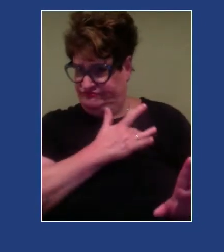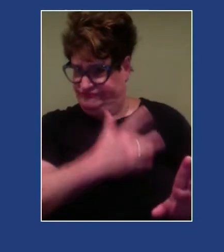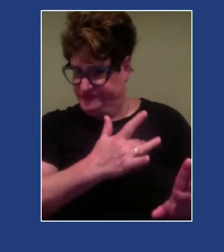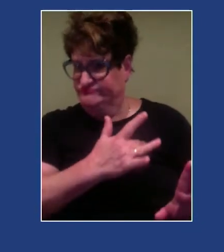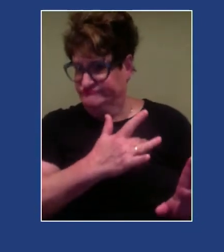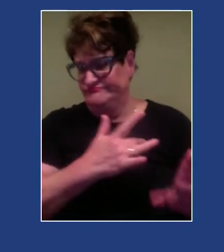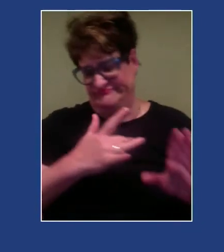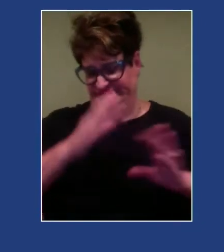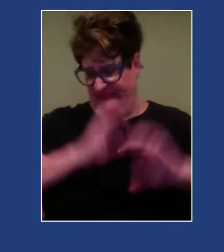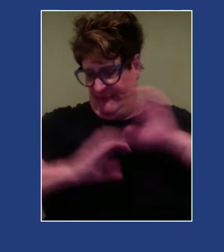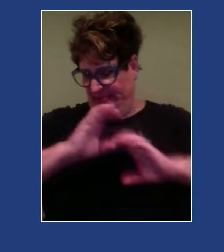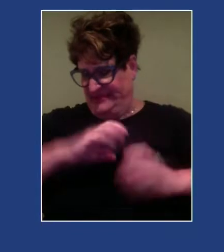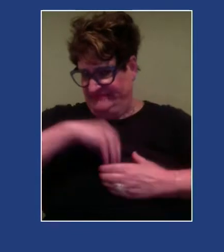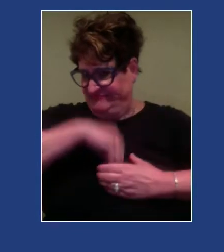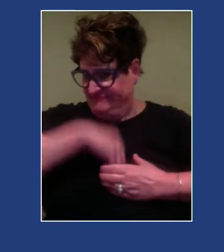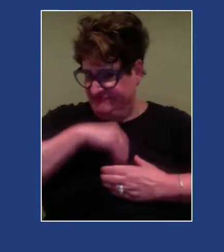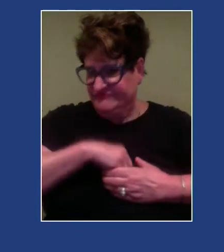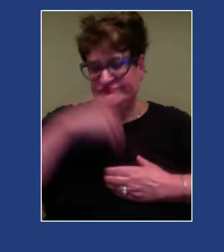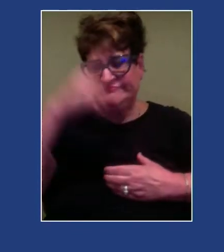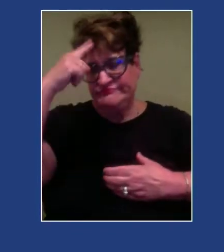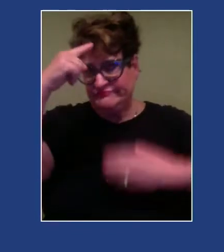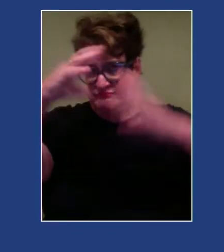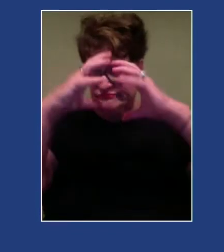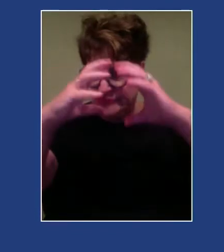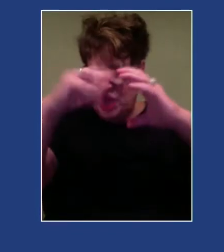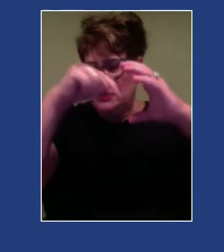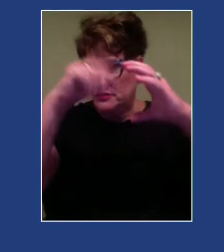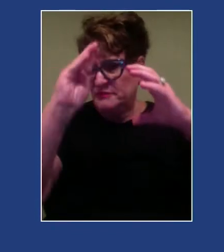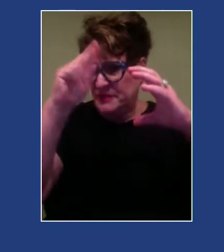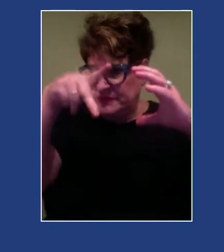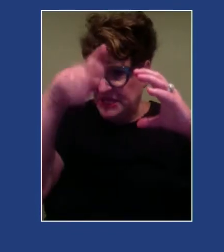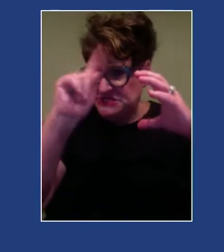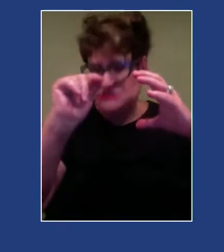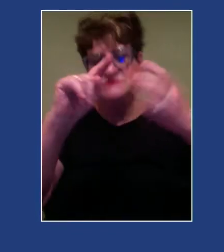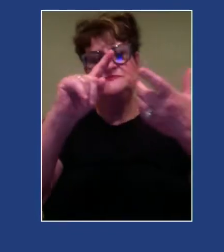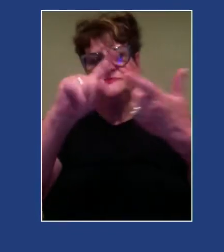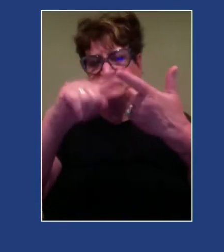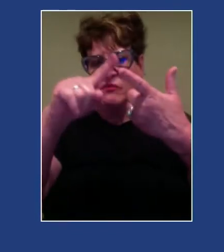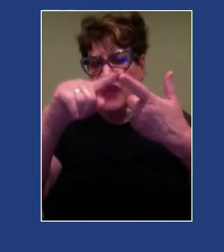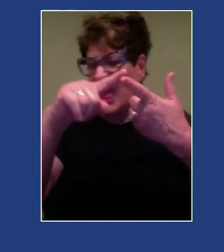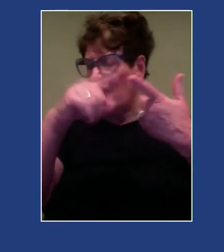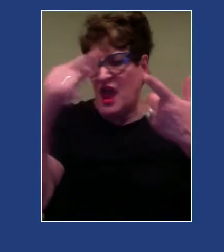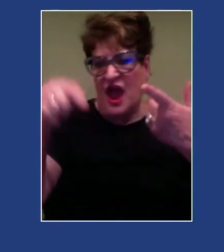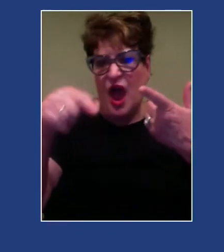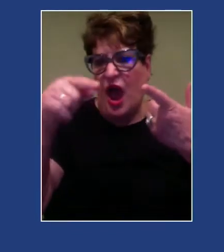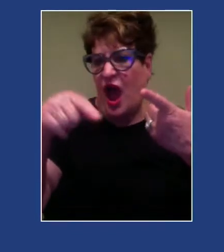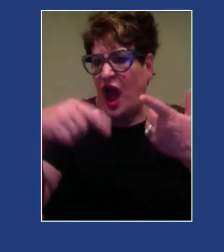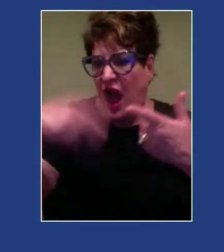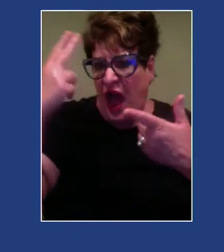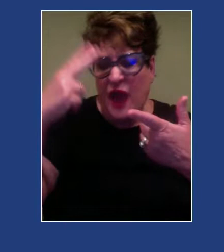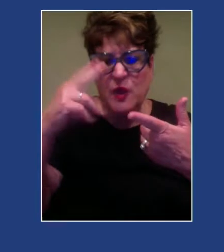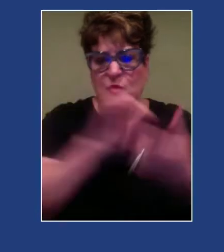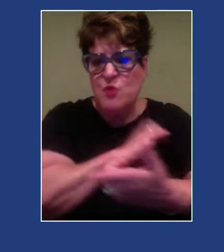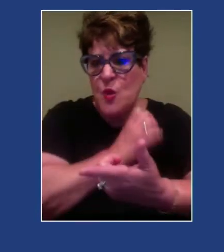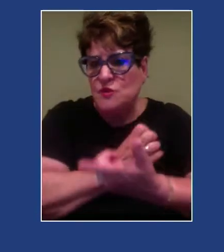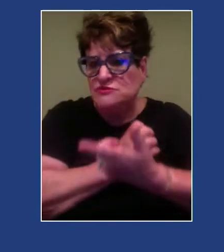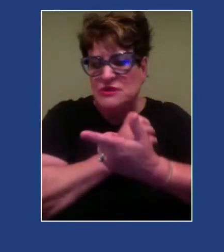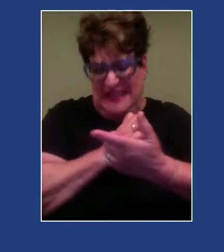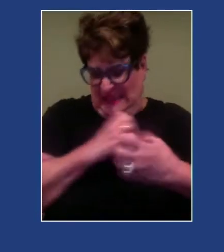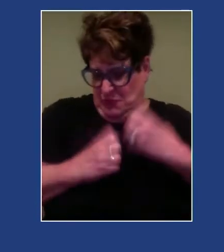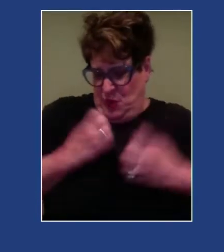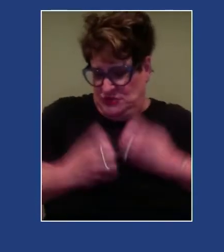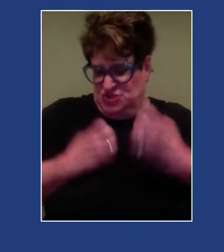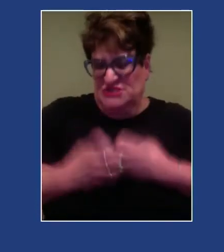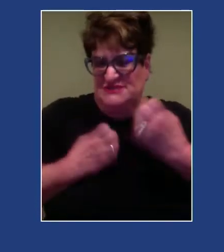disorder, right? High emotional sensitivity, high emotional intensity, right? High reactivity, slow return to baseline.